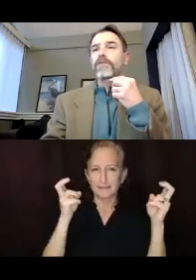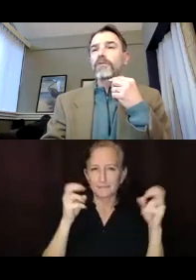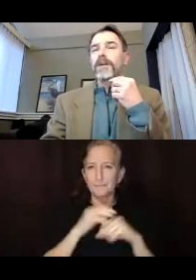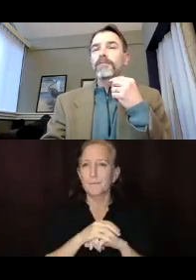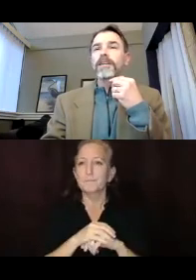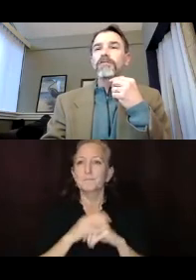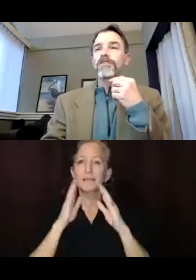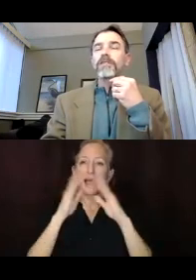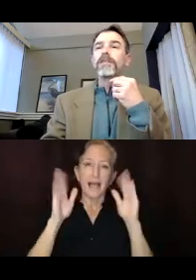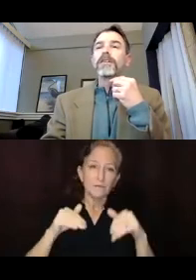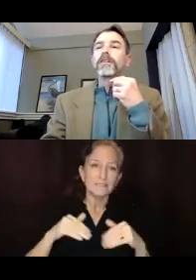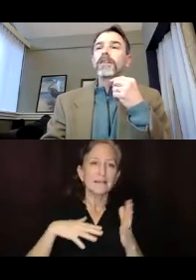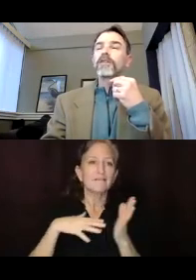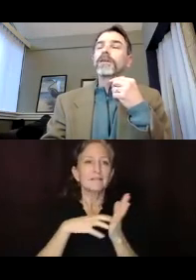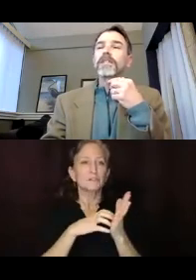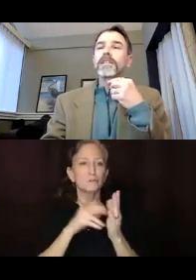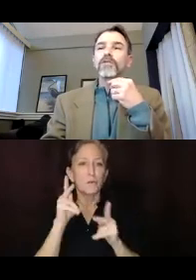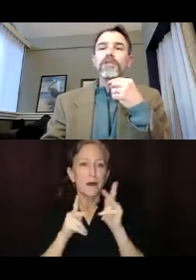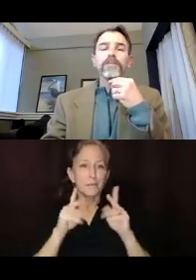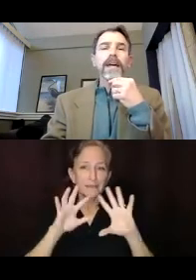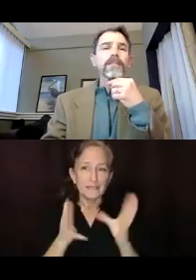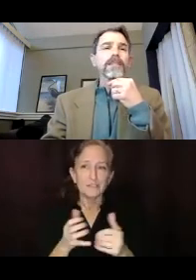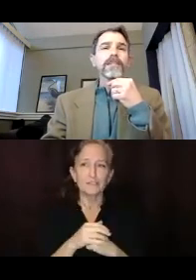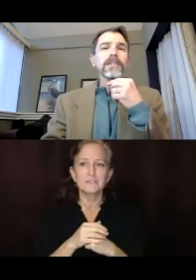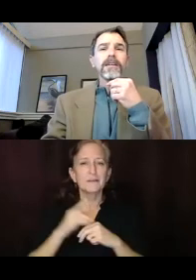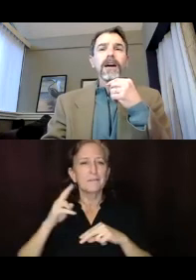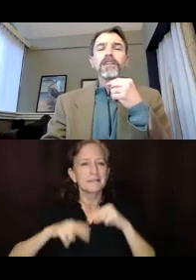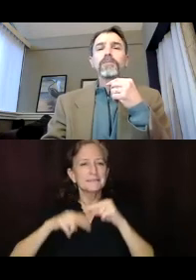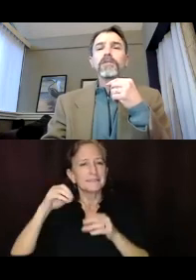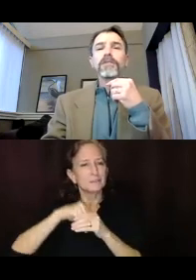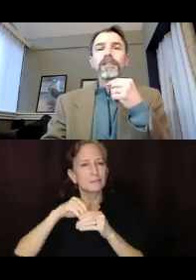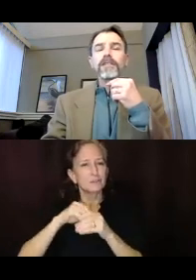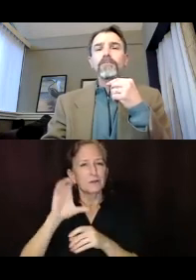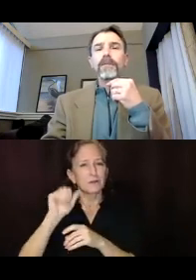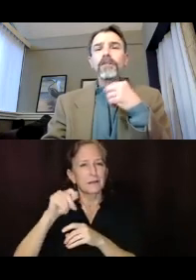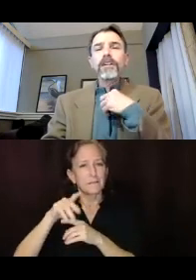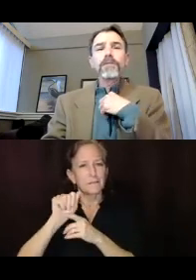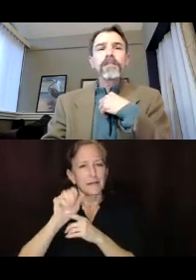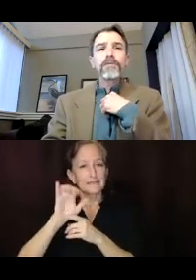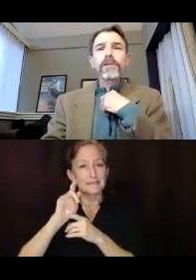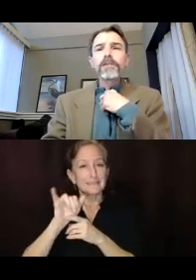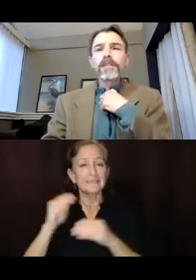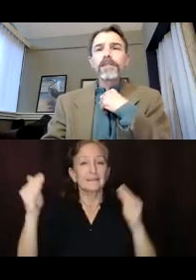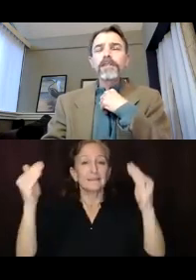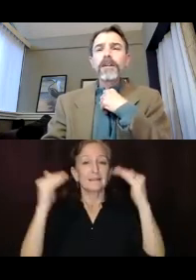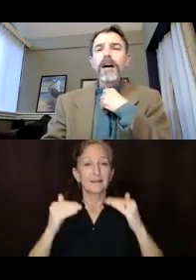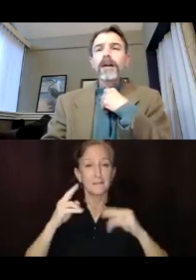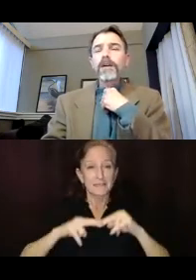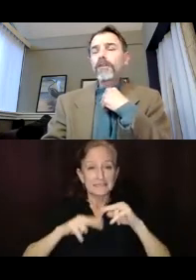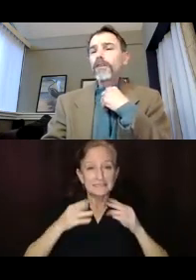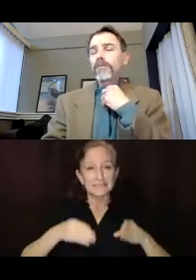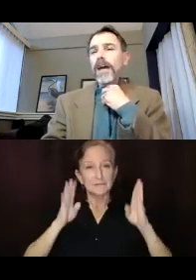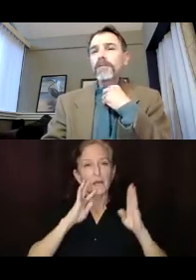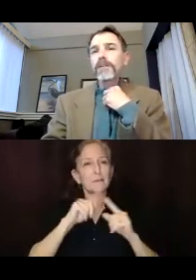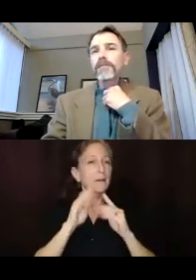housing vulnerable populations. You know, building internal capacity. You know, buildings, it's primarily our municipal buildings, um,